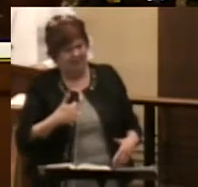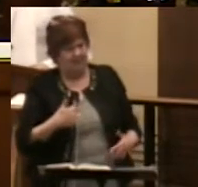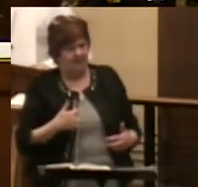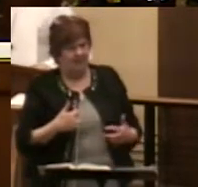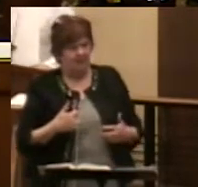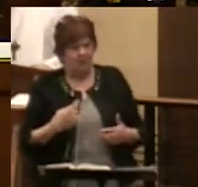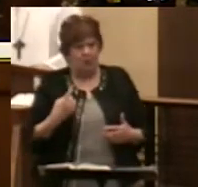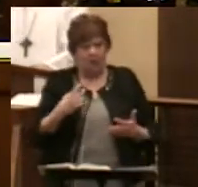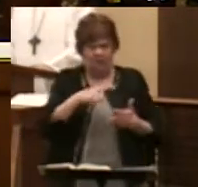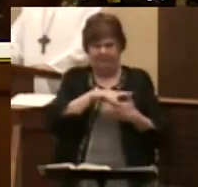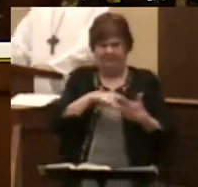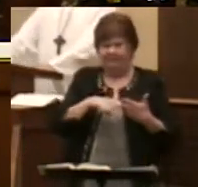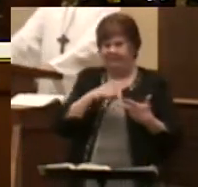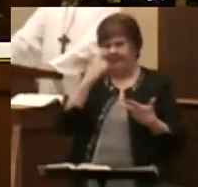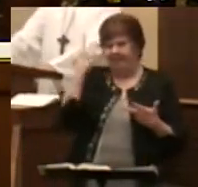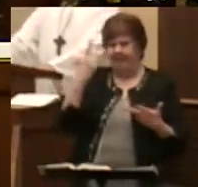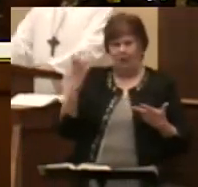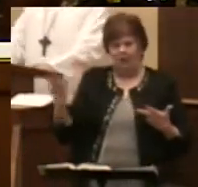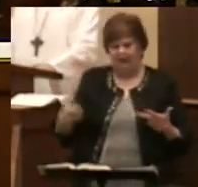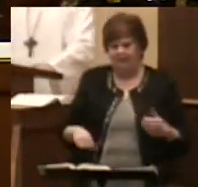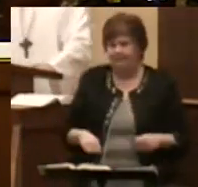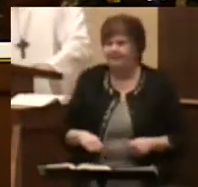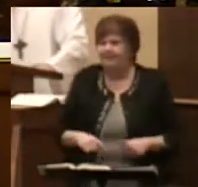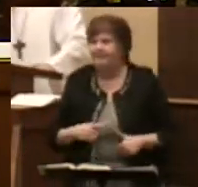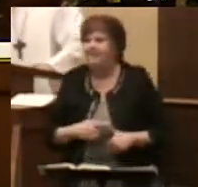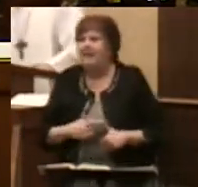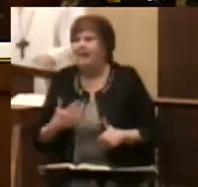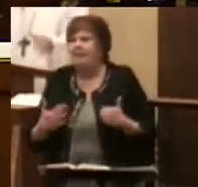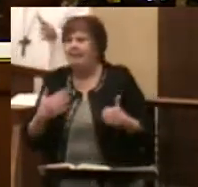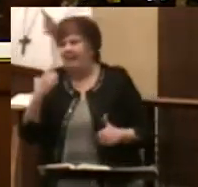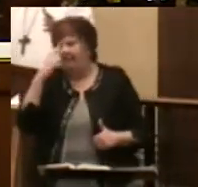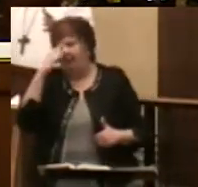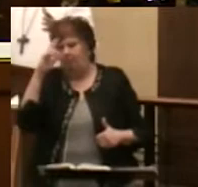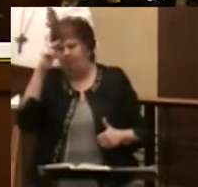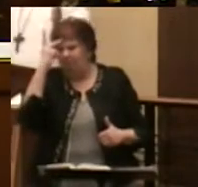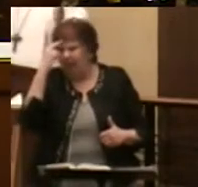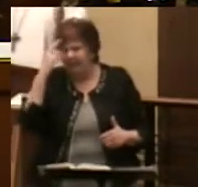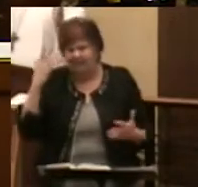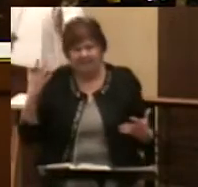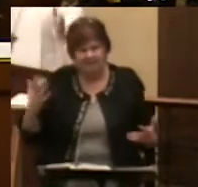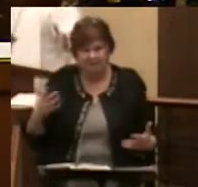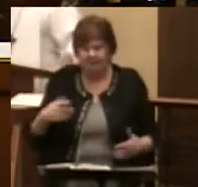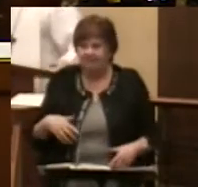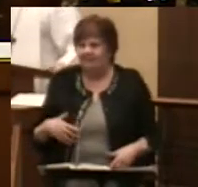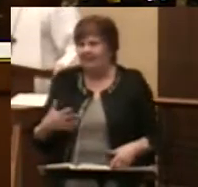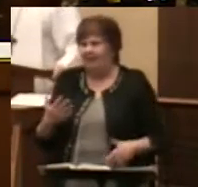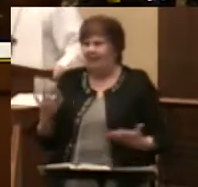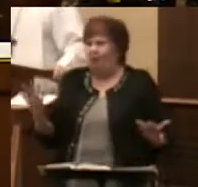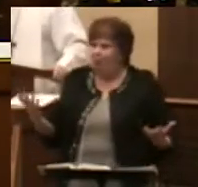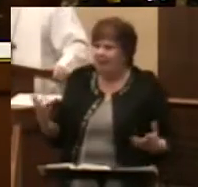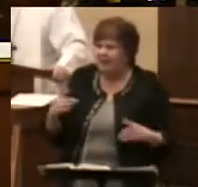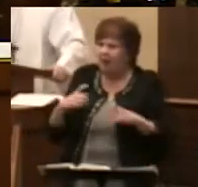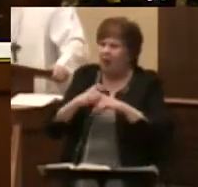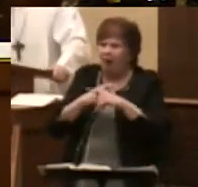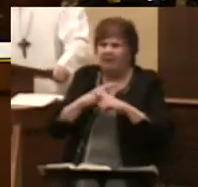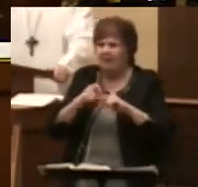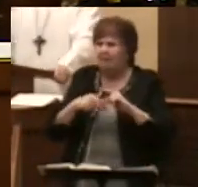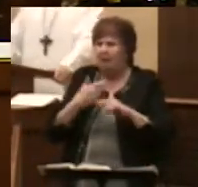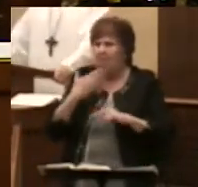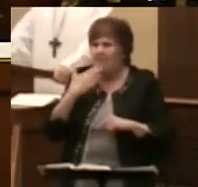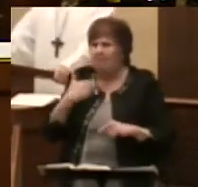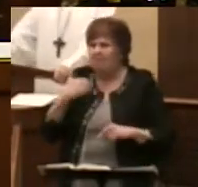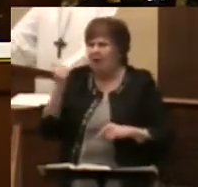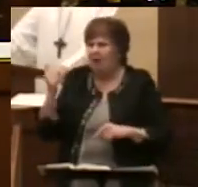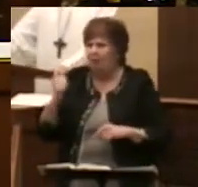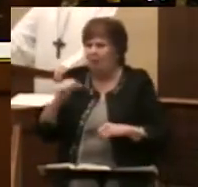three or more thoughts. Perhaps you said to yourself, what's so complicated about better protection? We